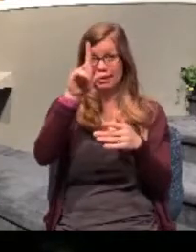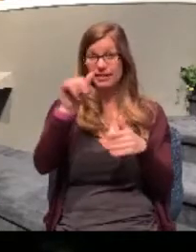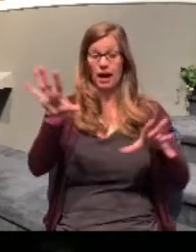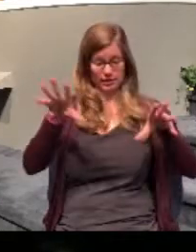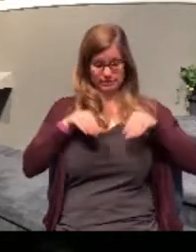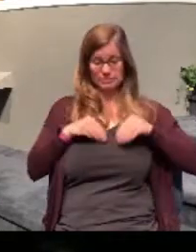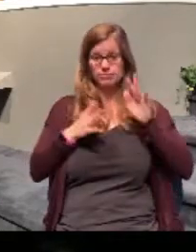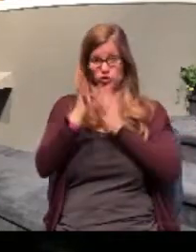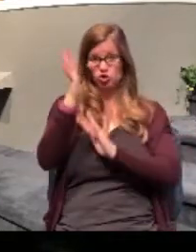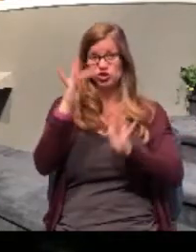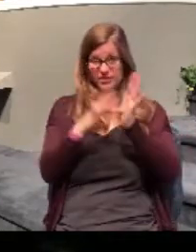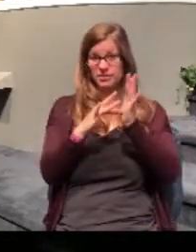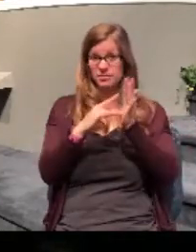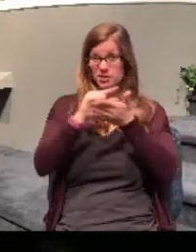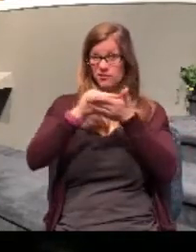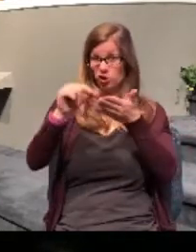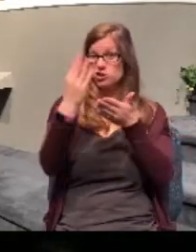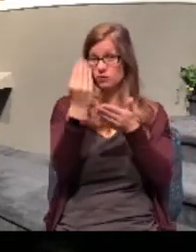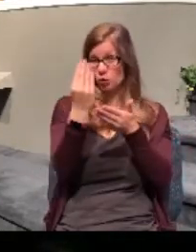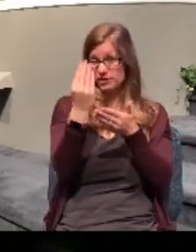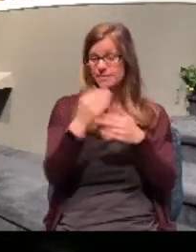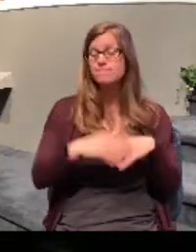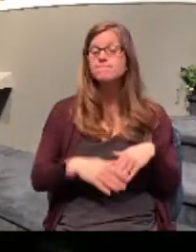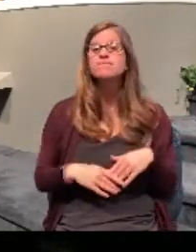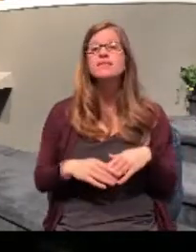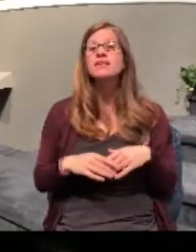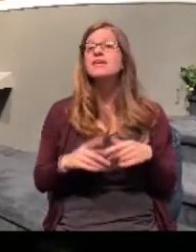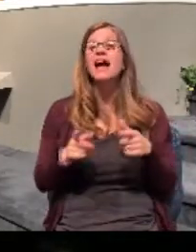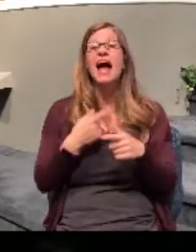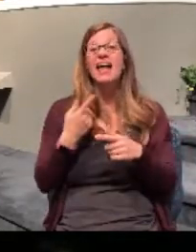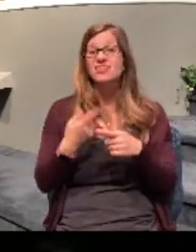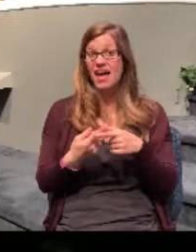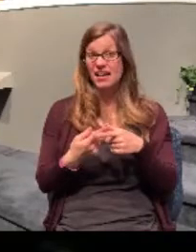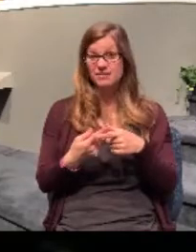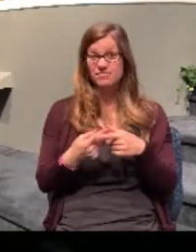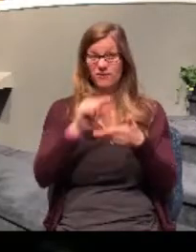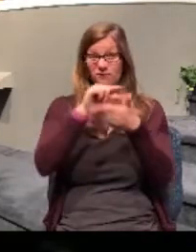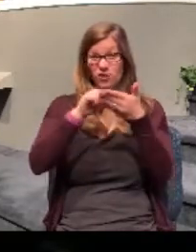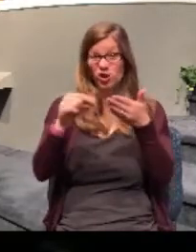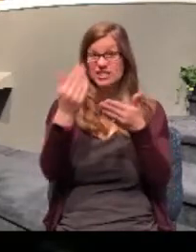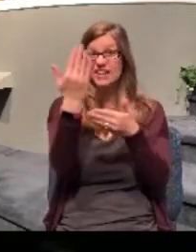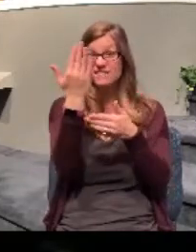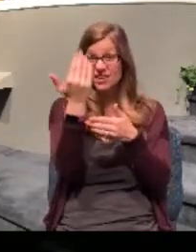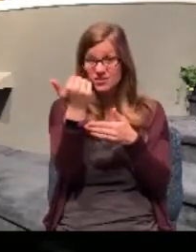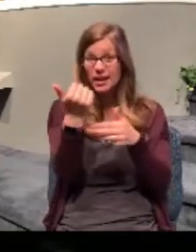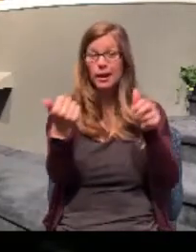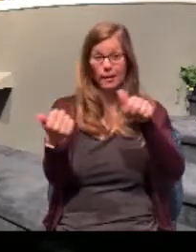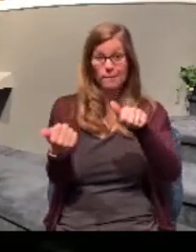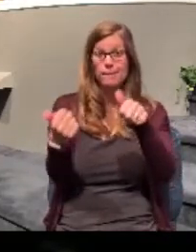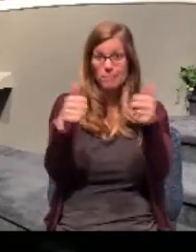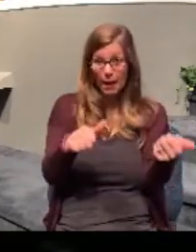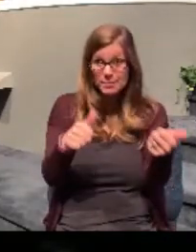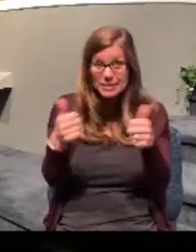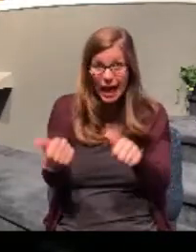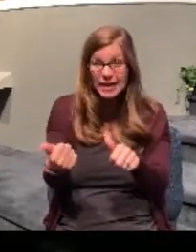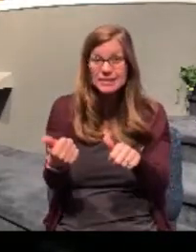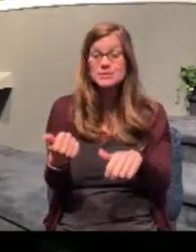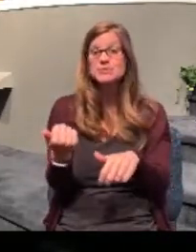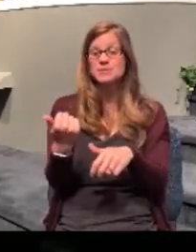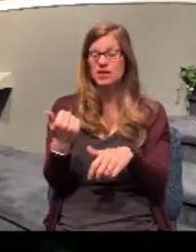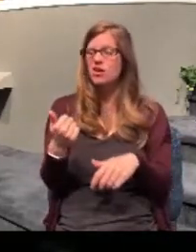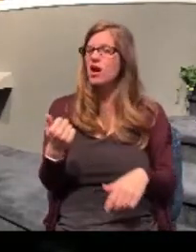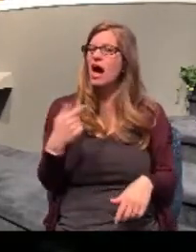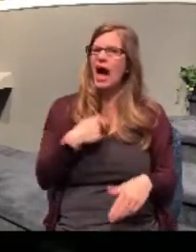saved in verse 14, but then she was baptized in verse 15. I repeat, always in the New